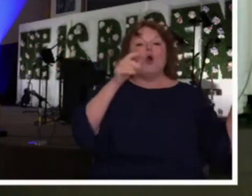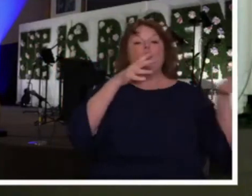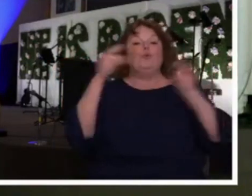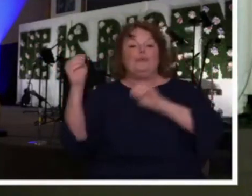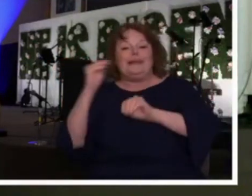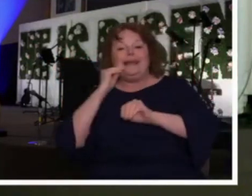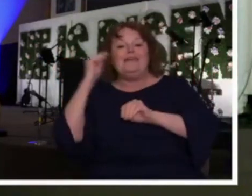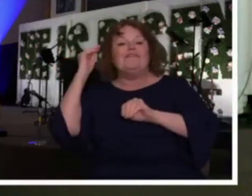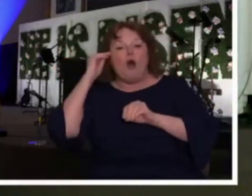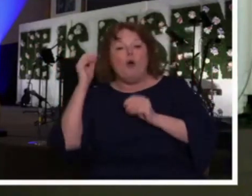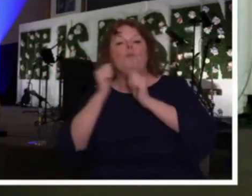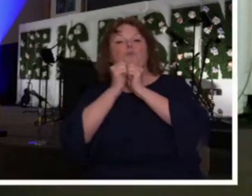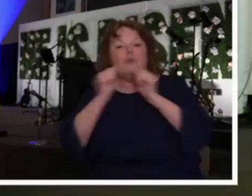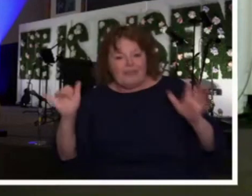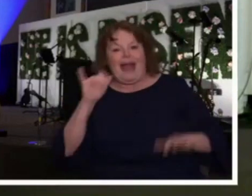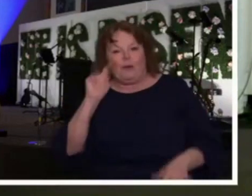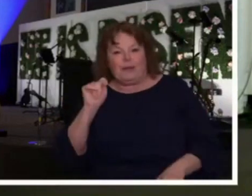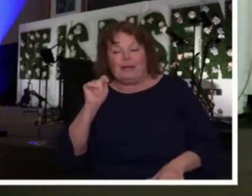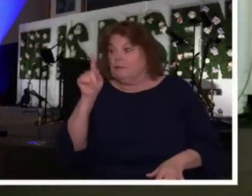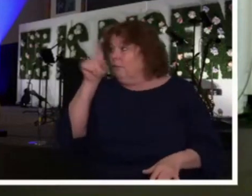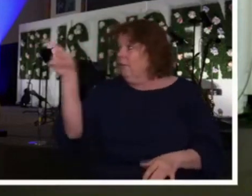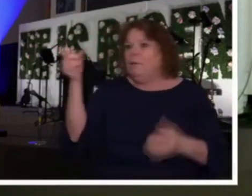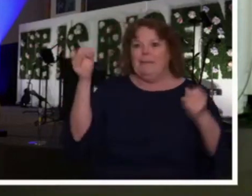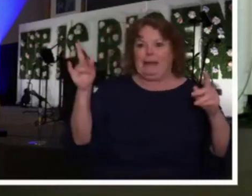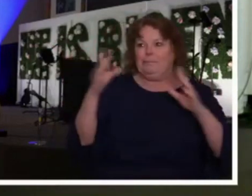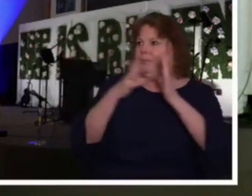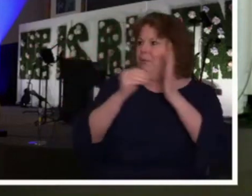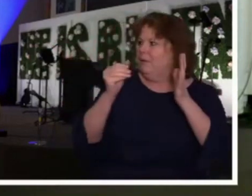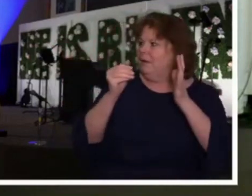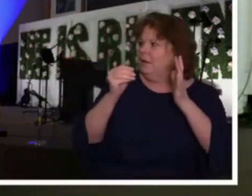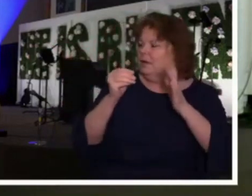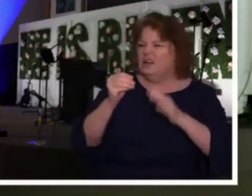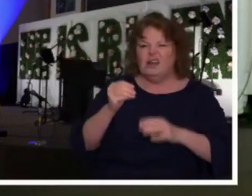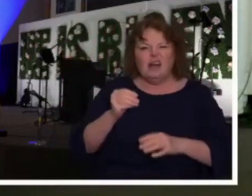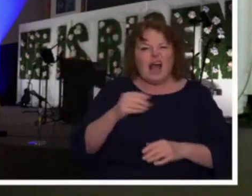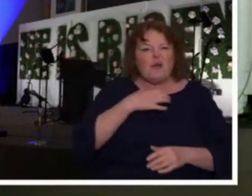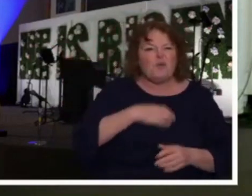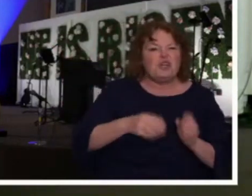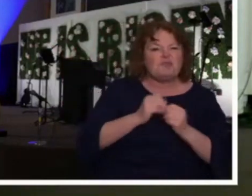home with... Don't you wish we could memorize Scripture